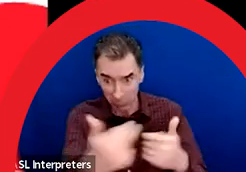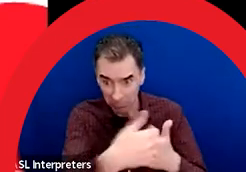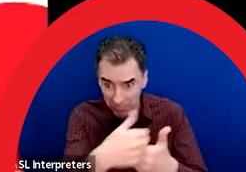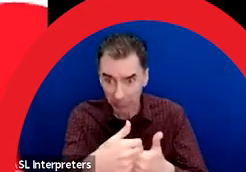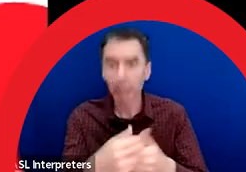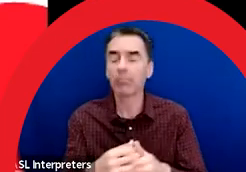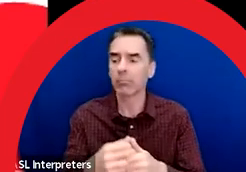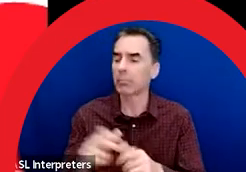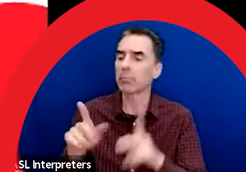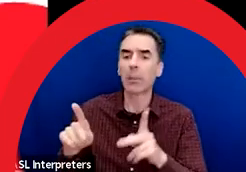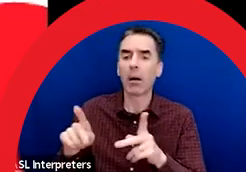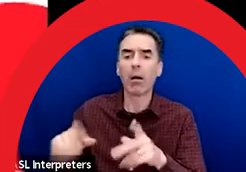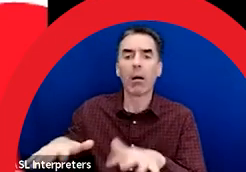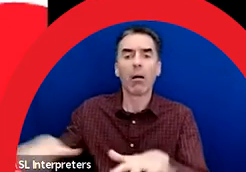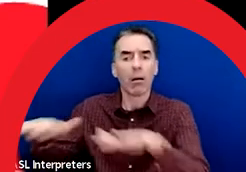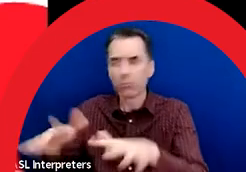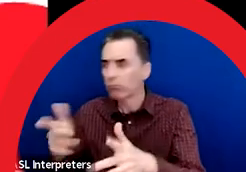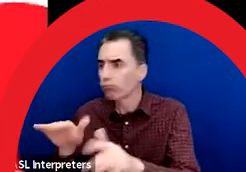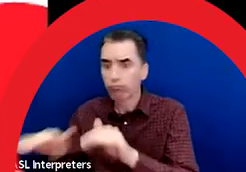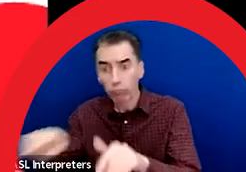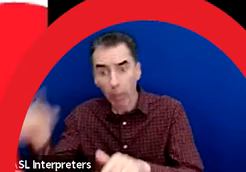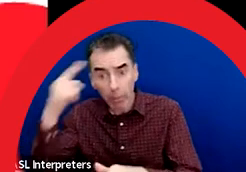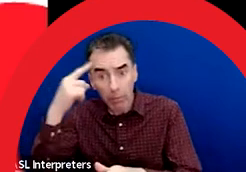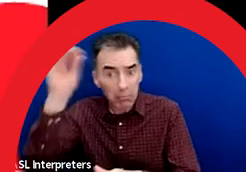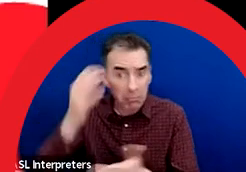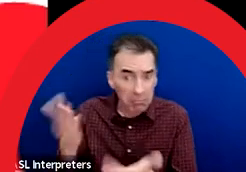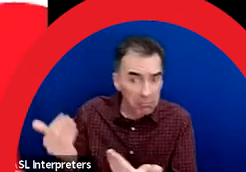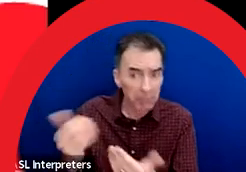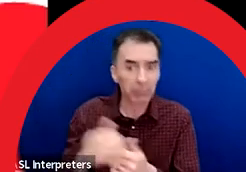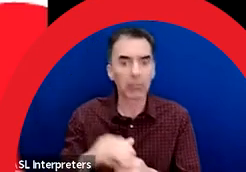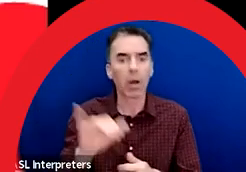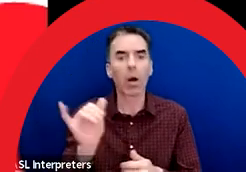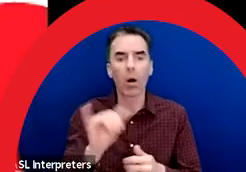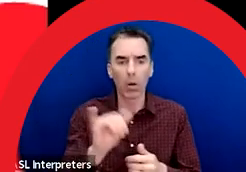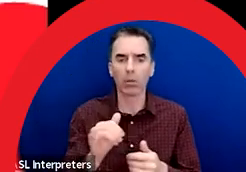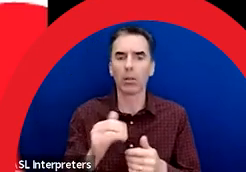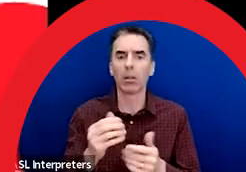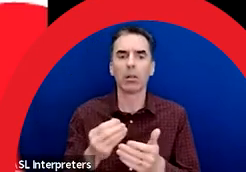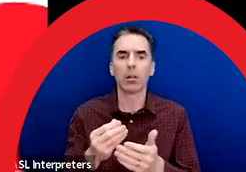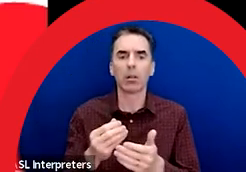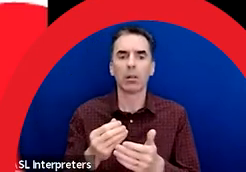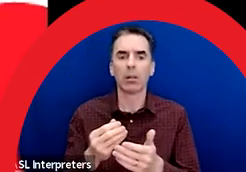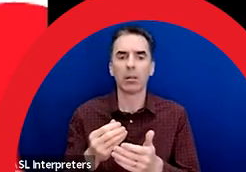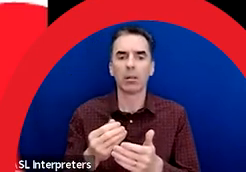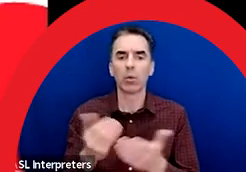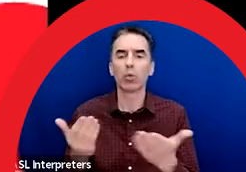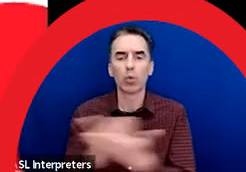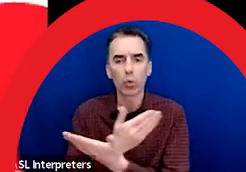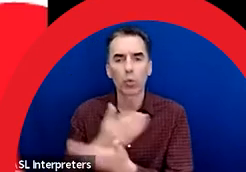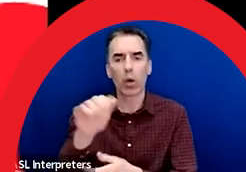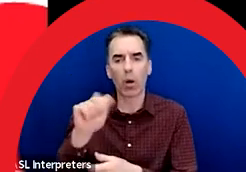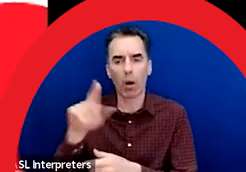engagement, and the procurement of new public art. Full transition will be complete in